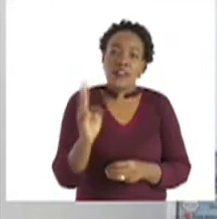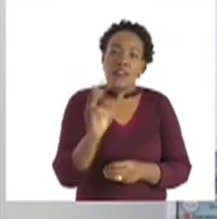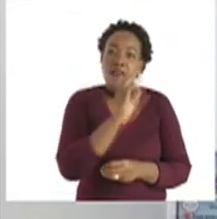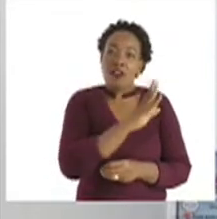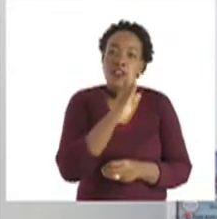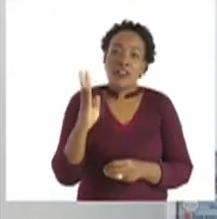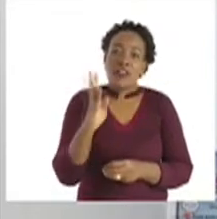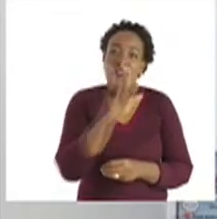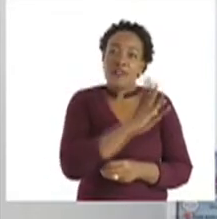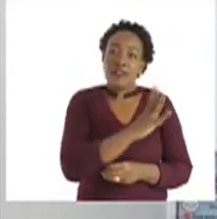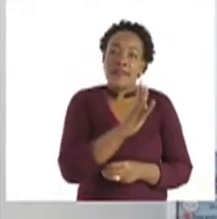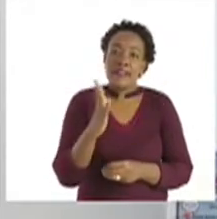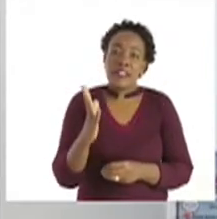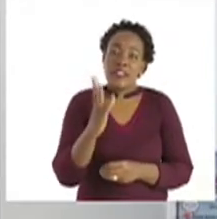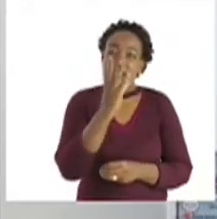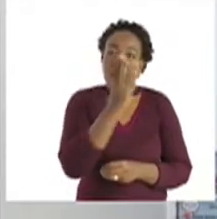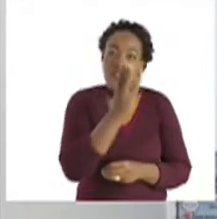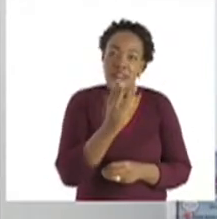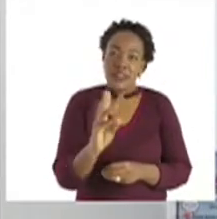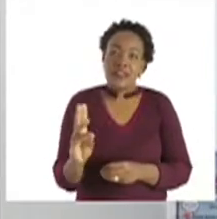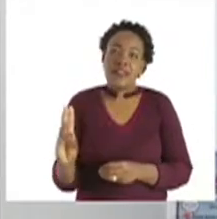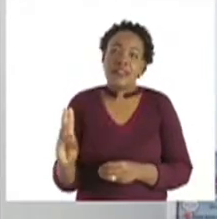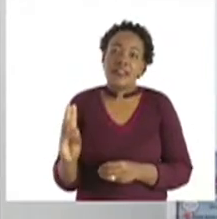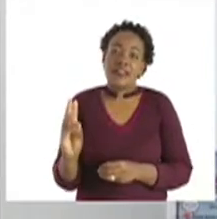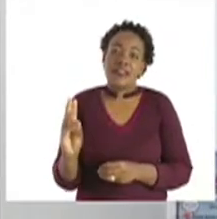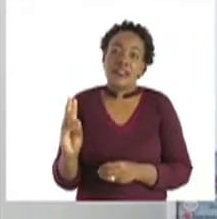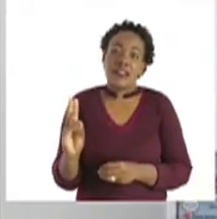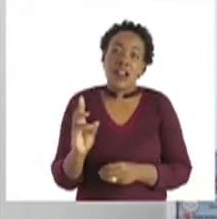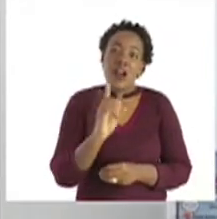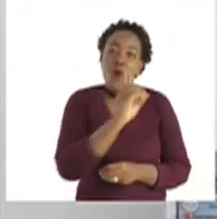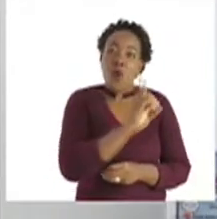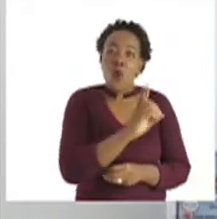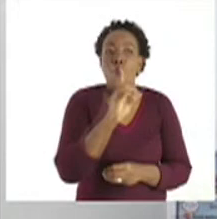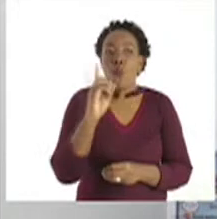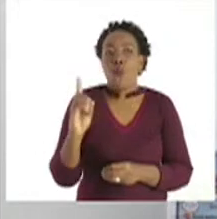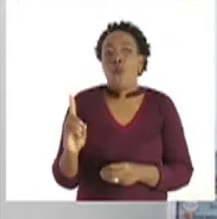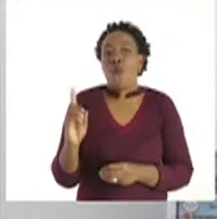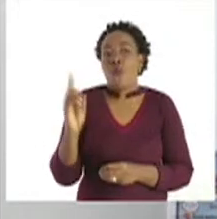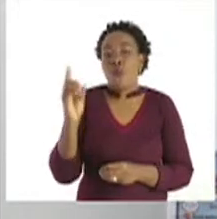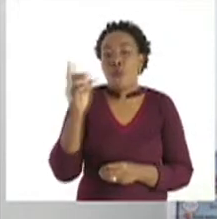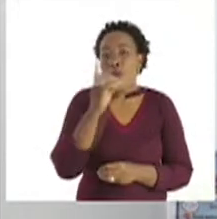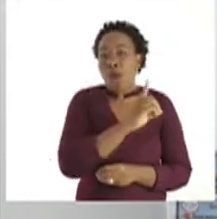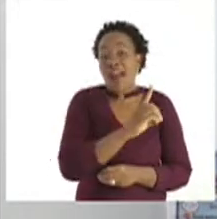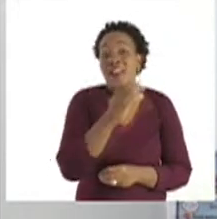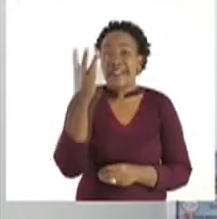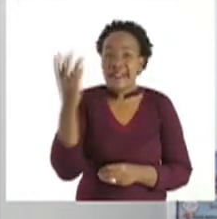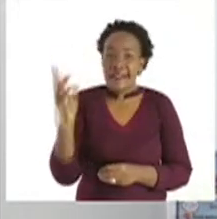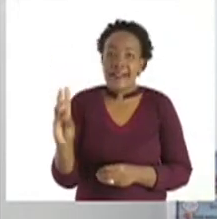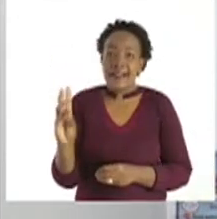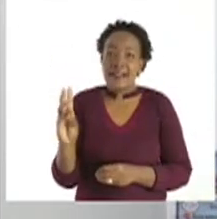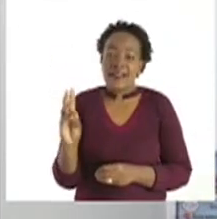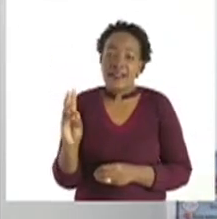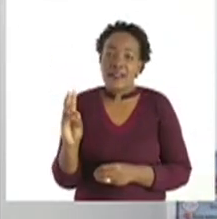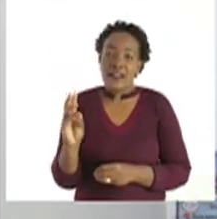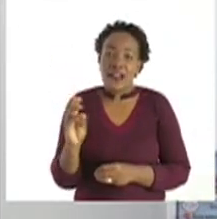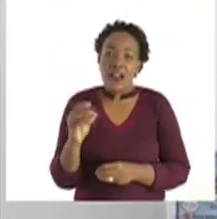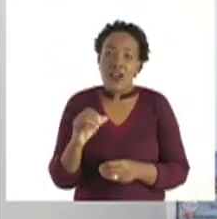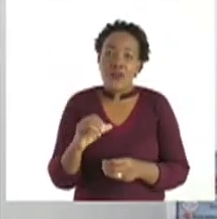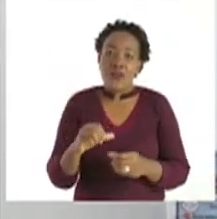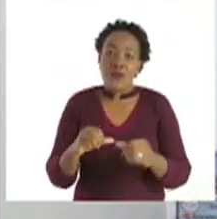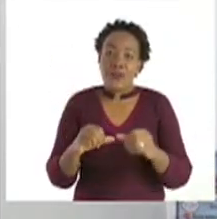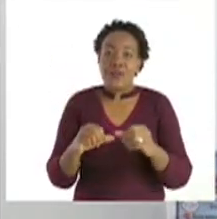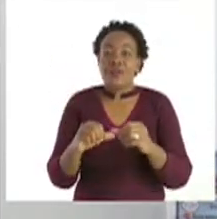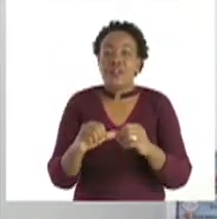16. So our answer is 16. We go to number 3. We